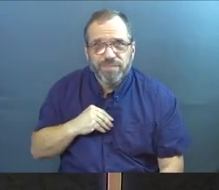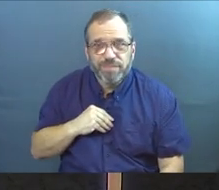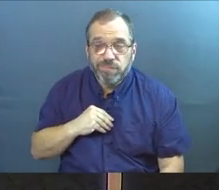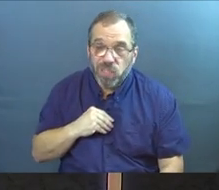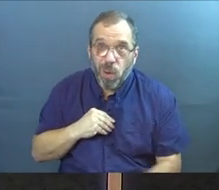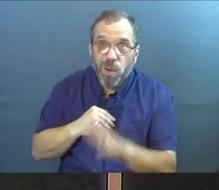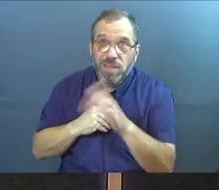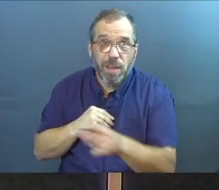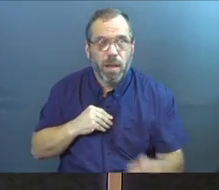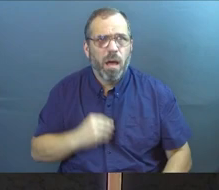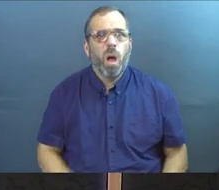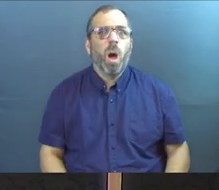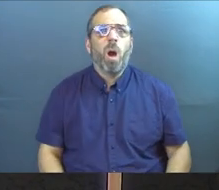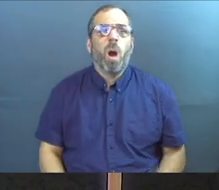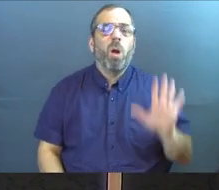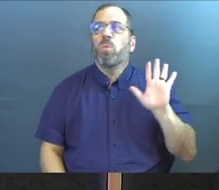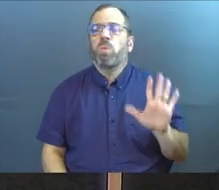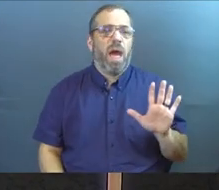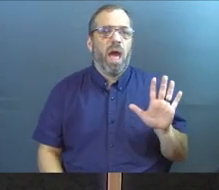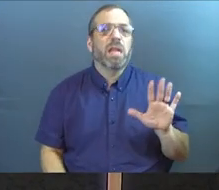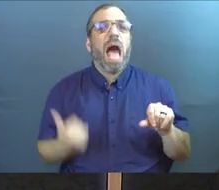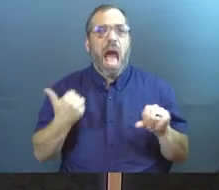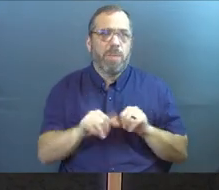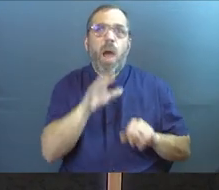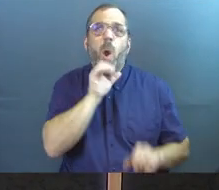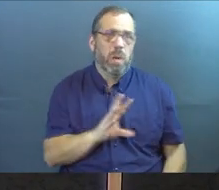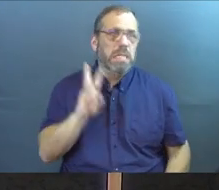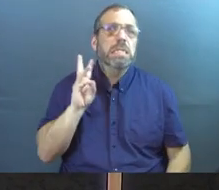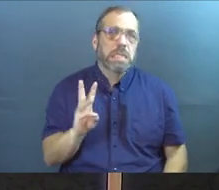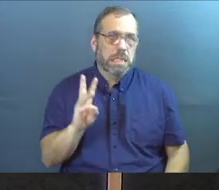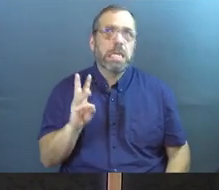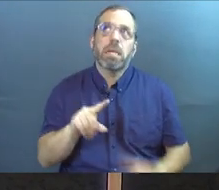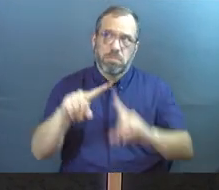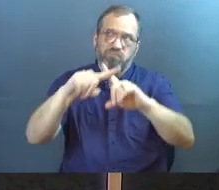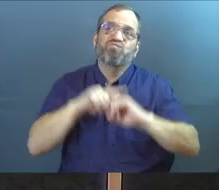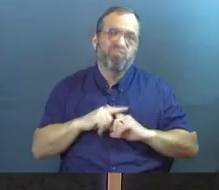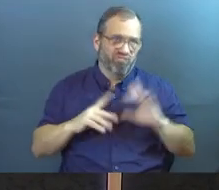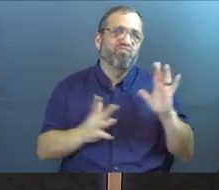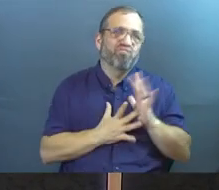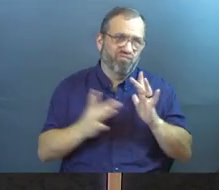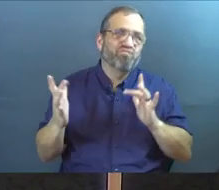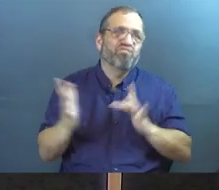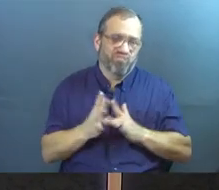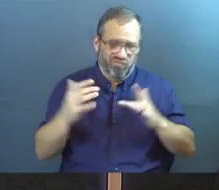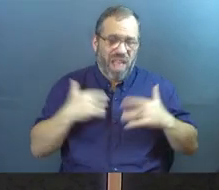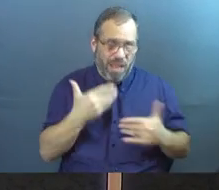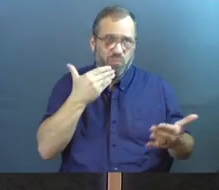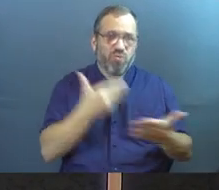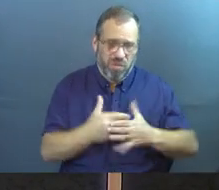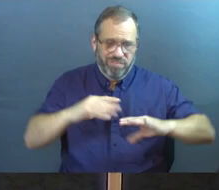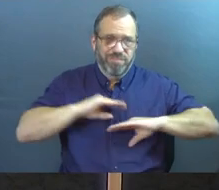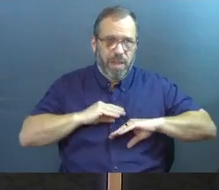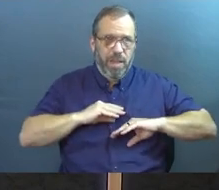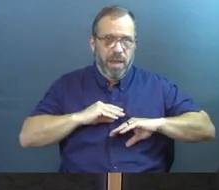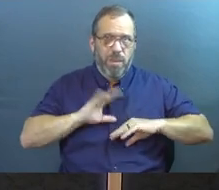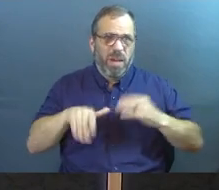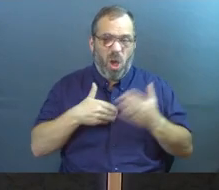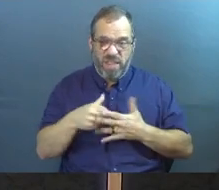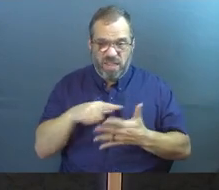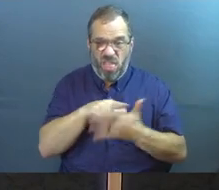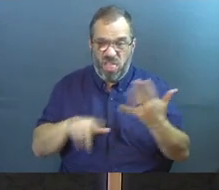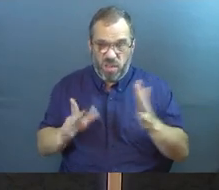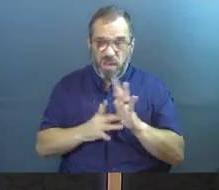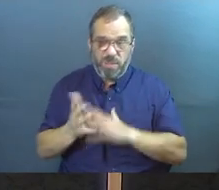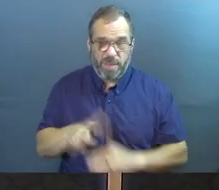So some of you guys are like, hey, I had that time when I was six years old and I accepted the gospel and I'm good. But all this other